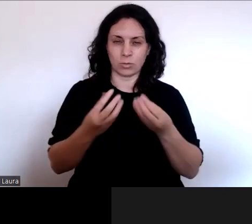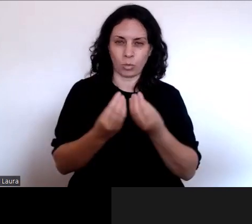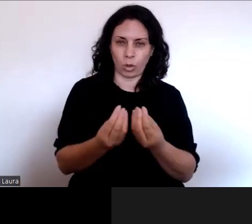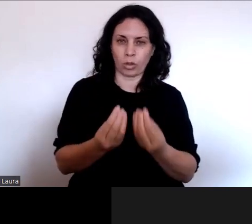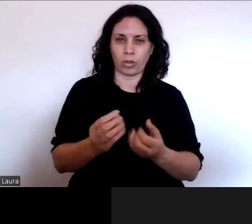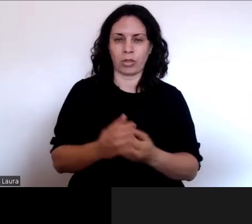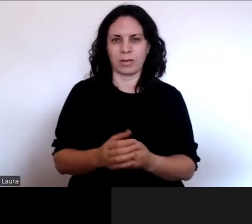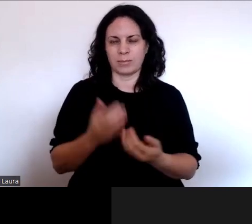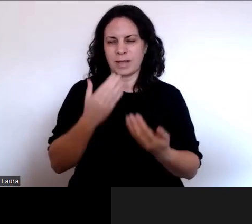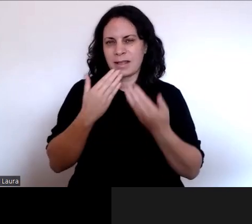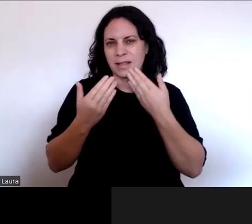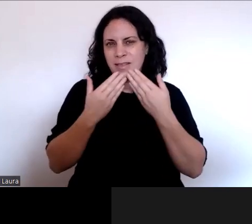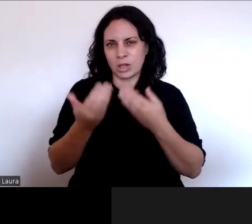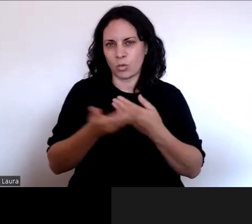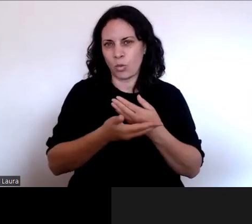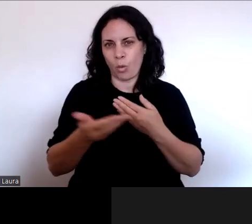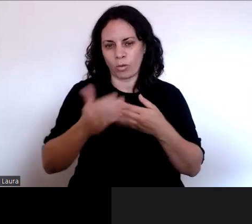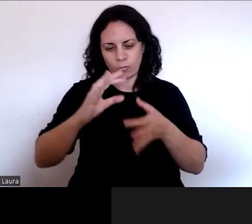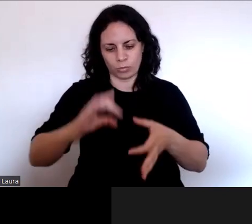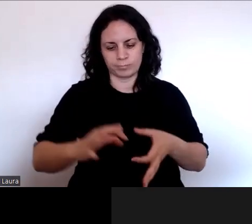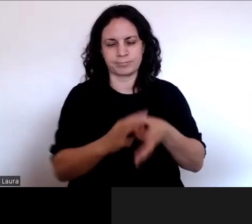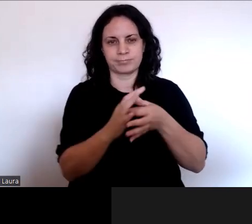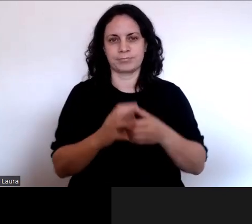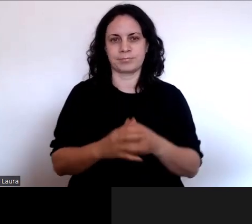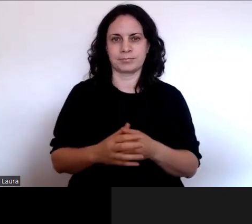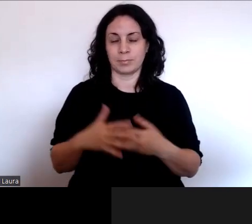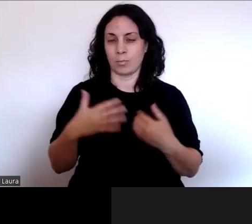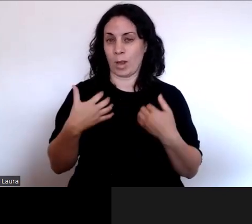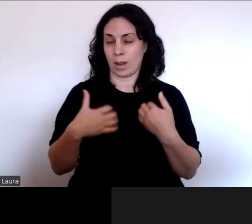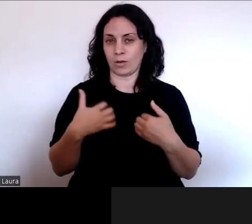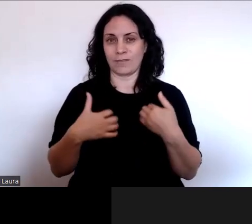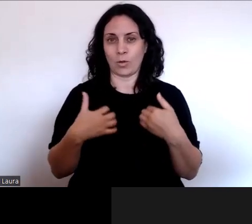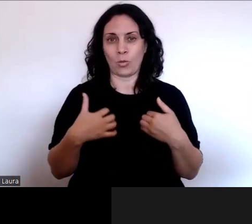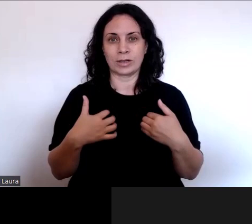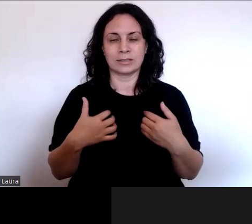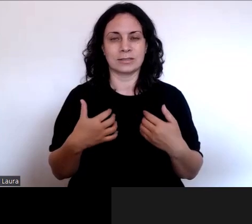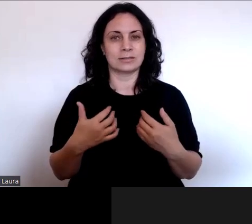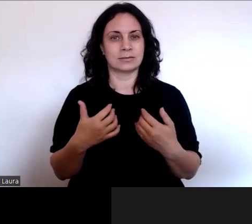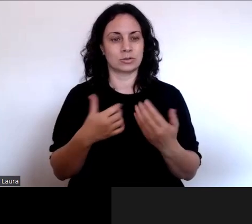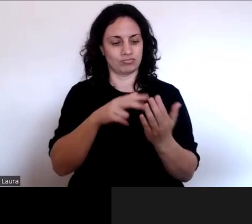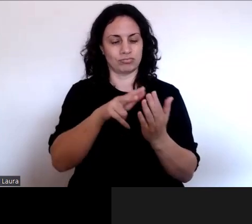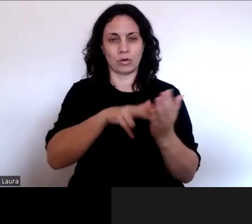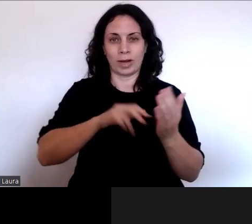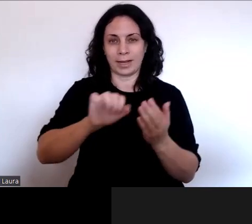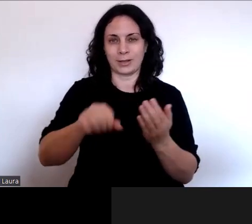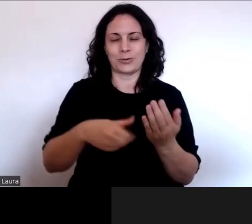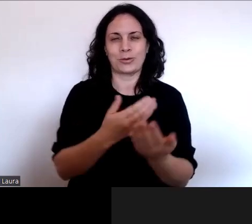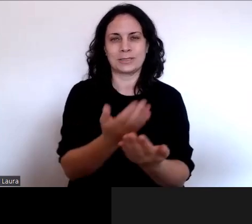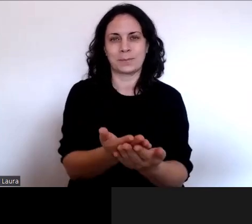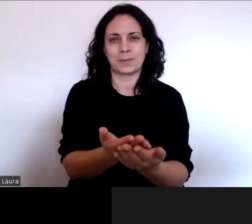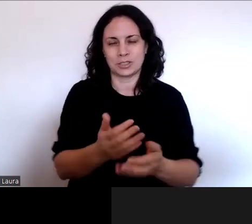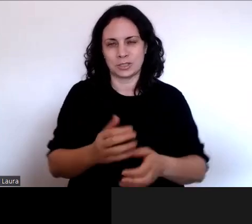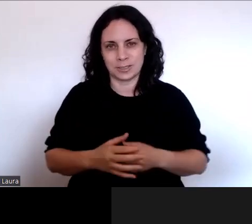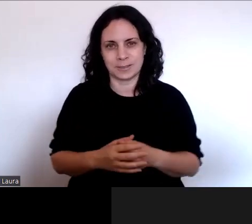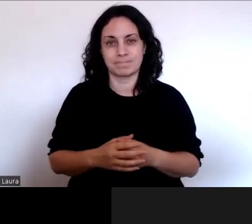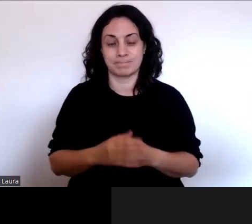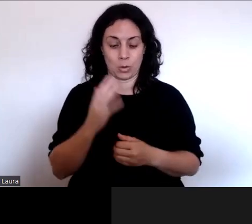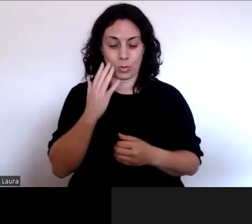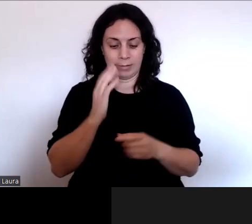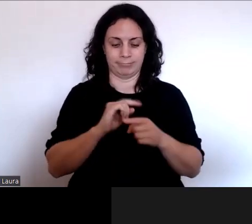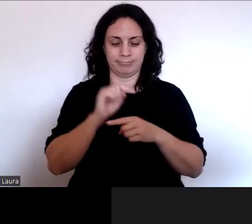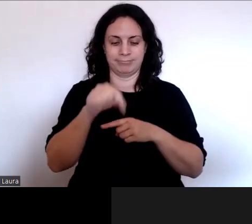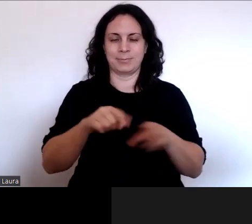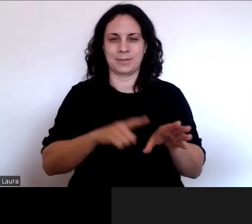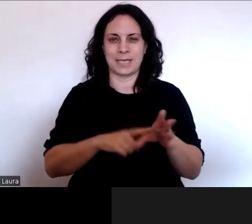thank you all for tuning in. We really look forward to reading your submissions in March next year.